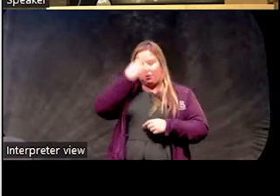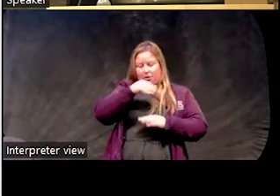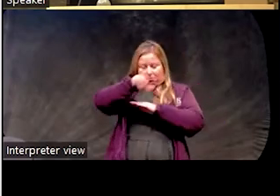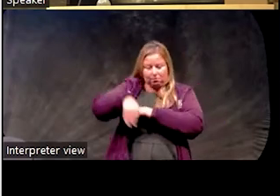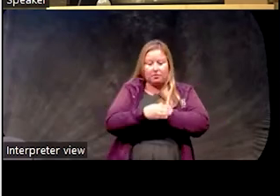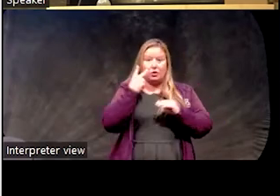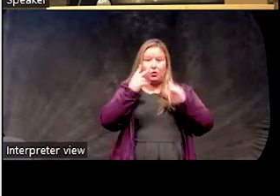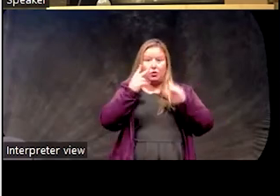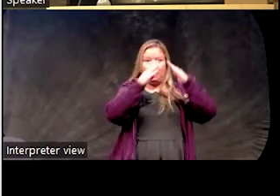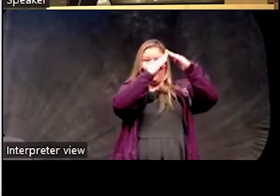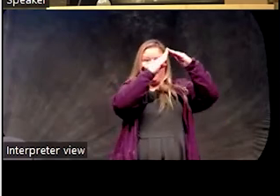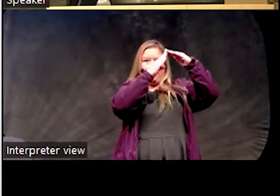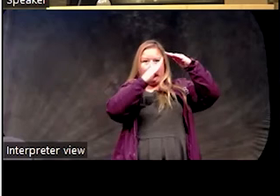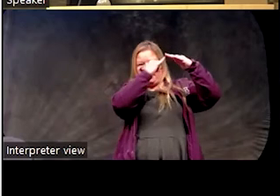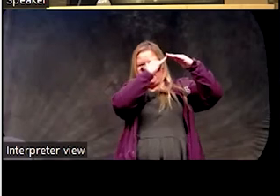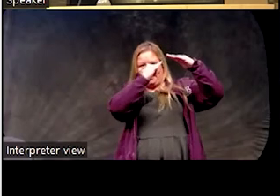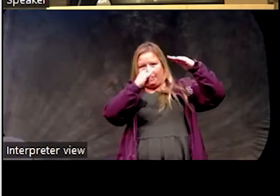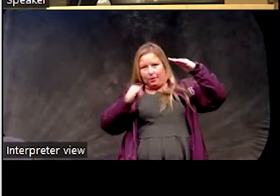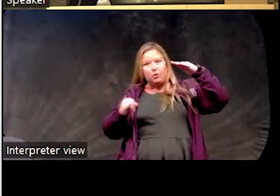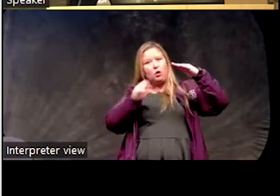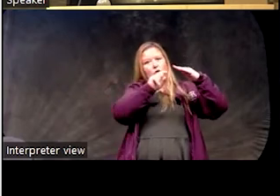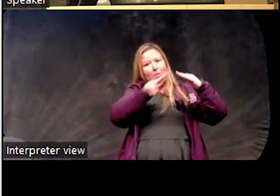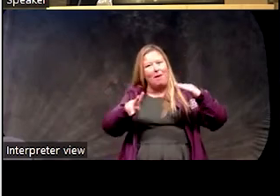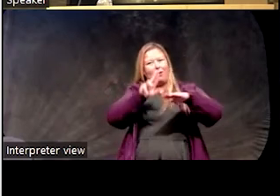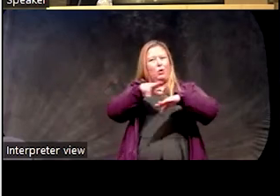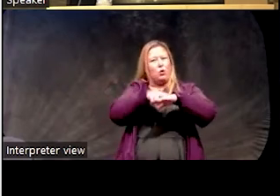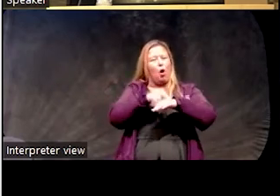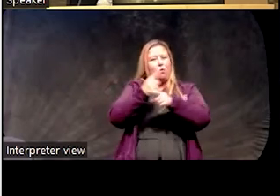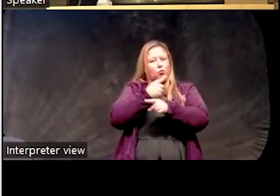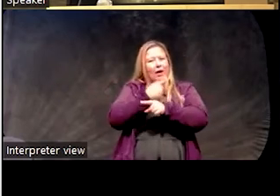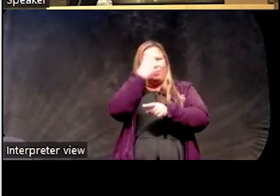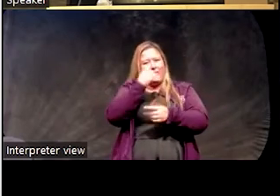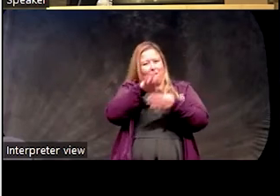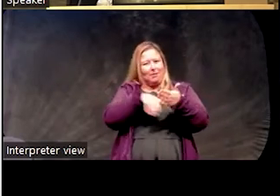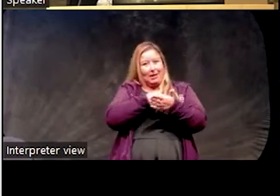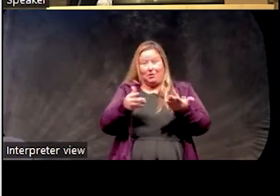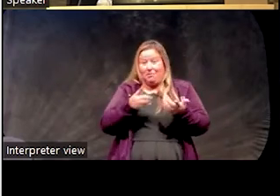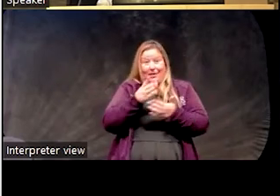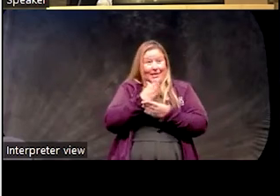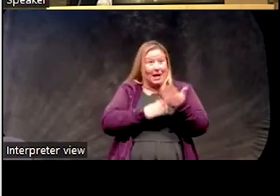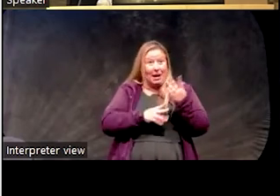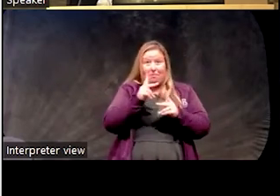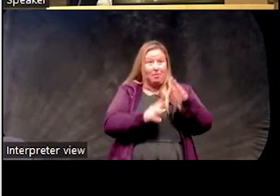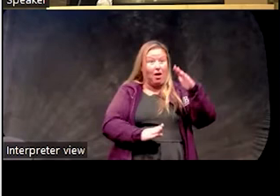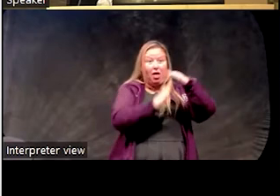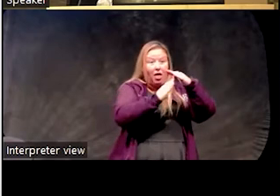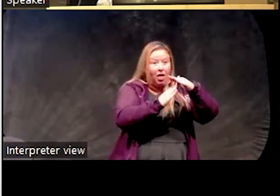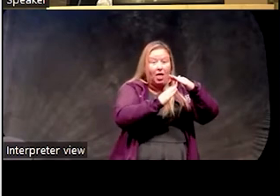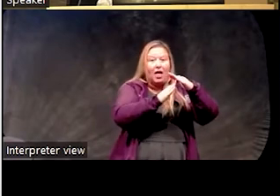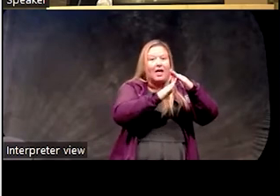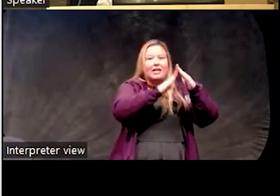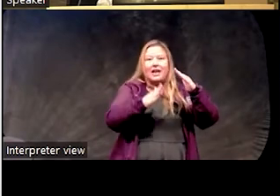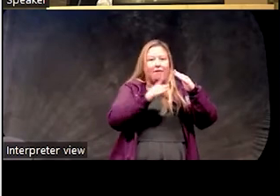You see that line start to go down where you should be returning to normal sleep. But some people just don't return to their normal sleep.